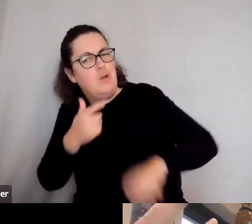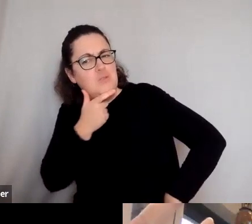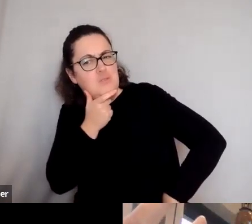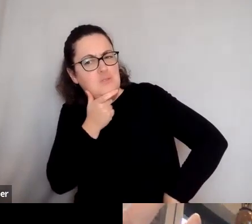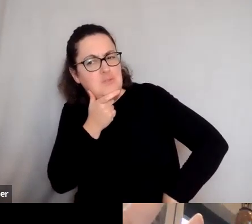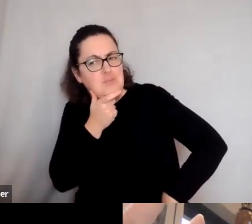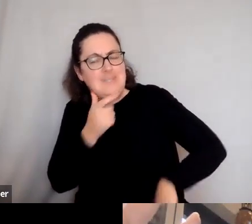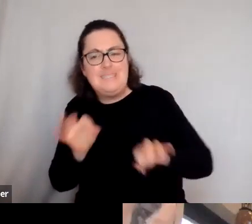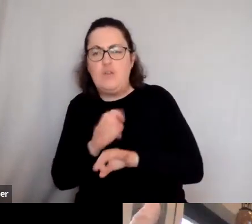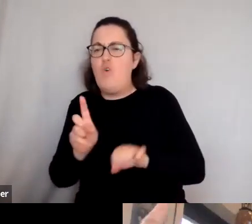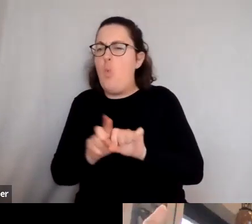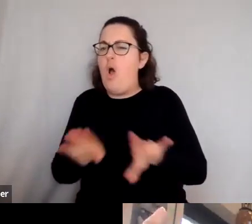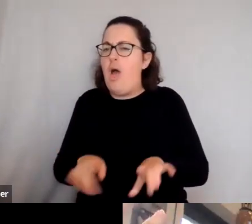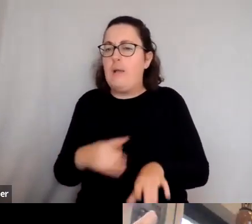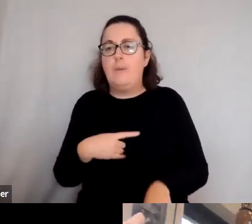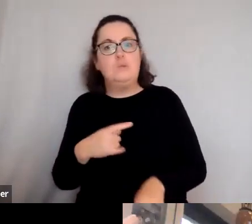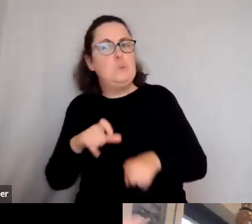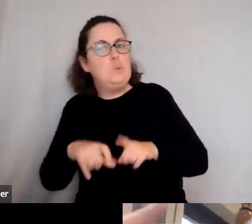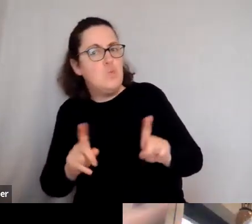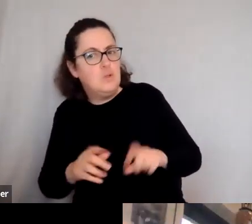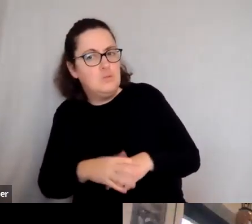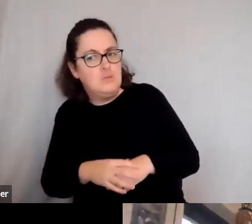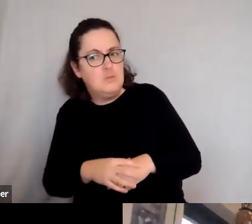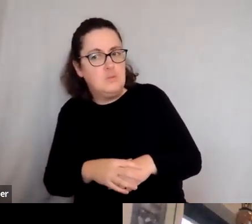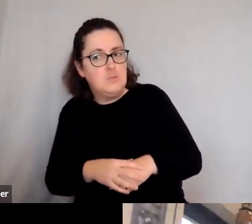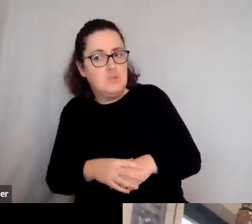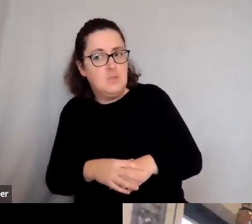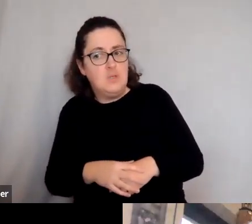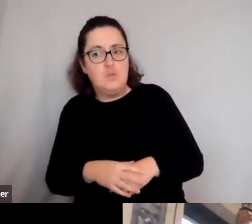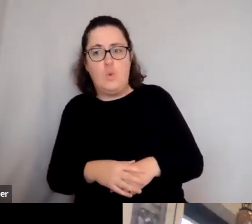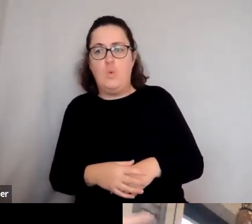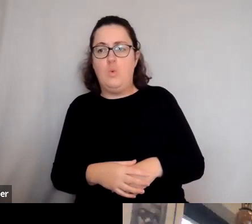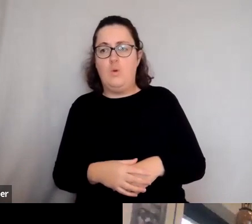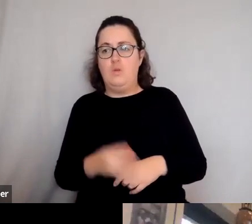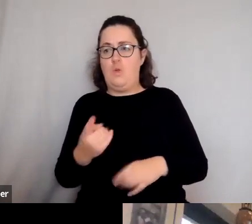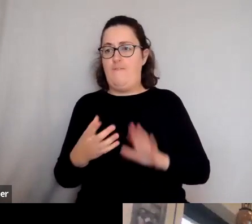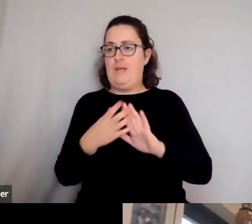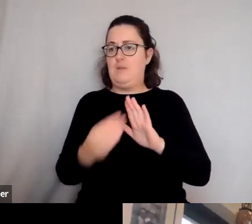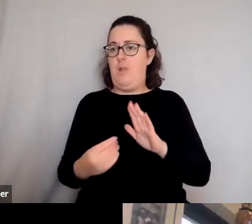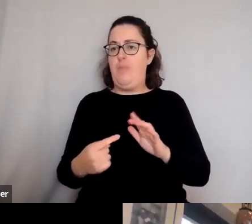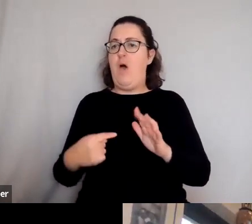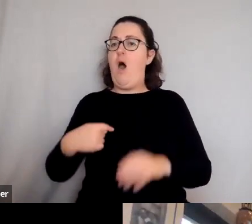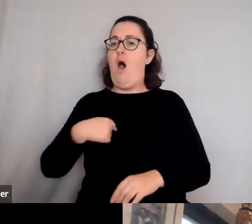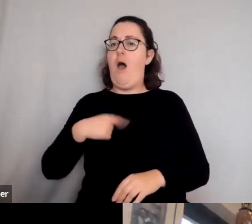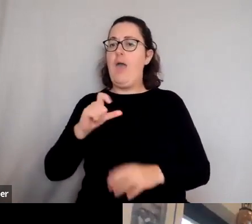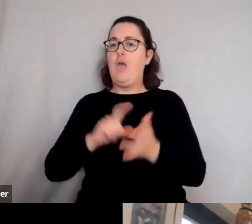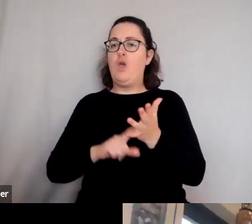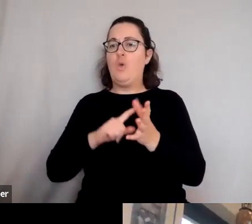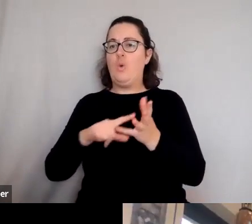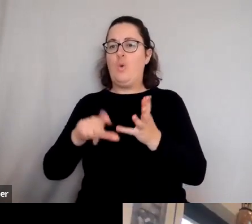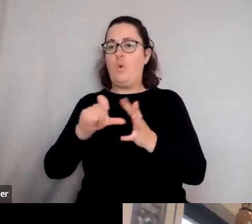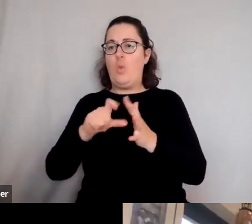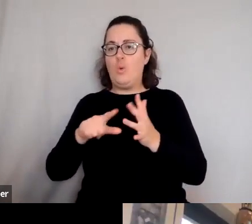you know, in one of one of my visions of the Roman Empire was determined by the BBC I Claudius in 1976.